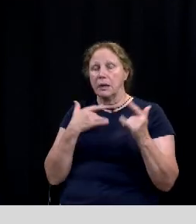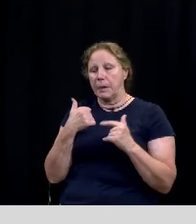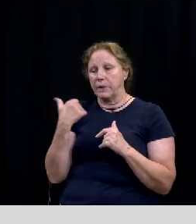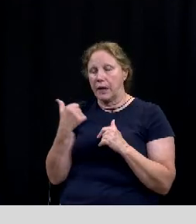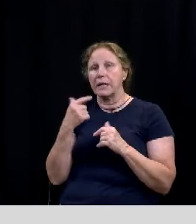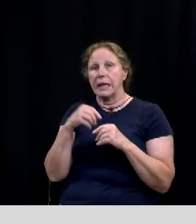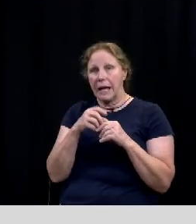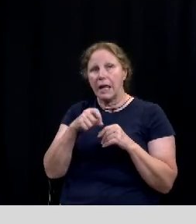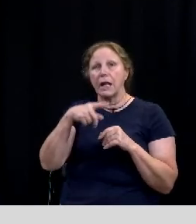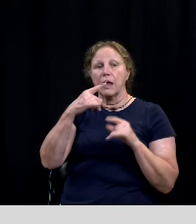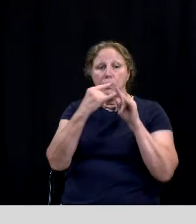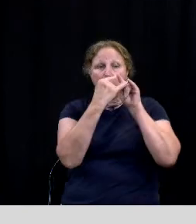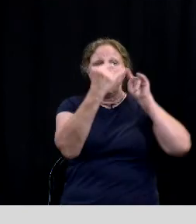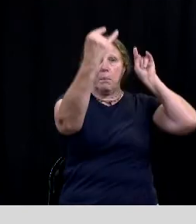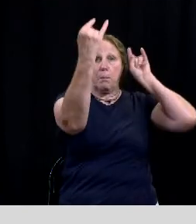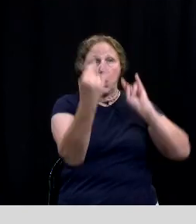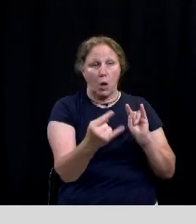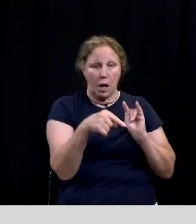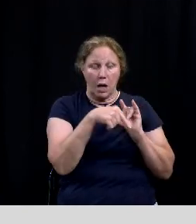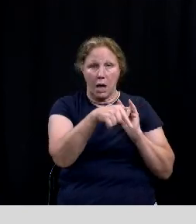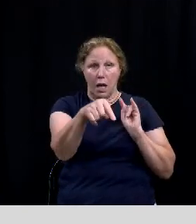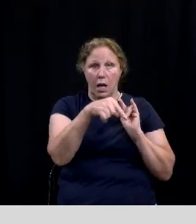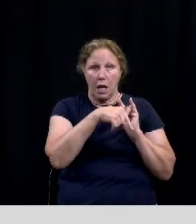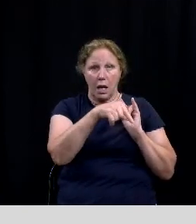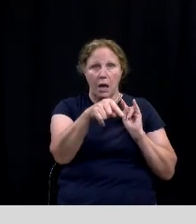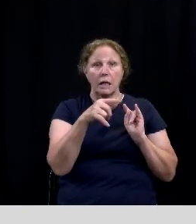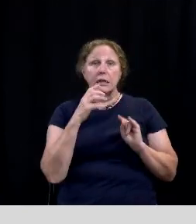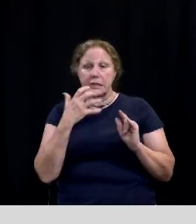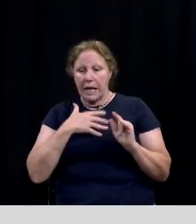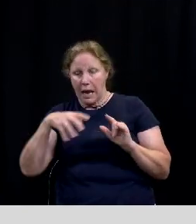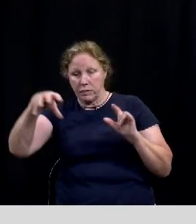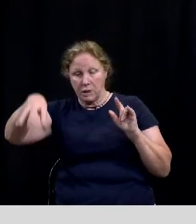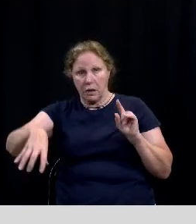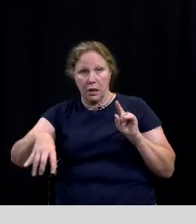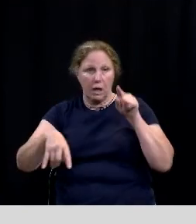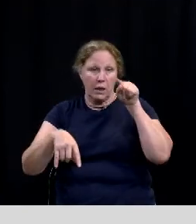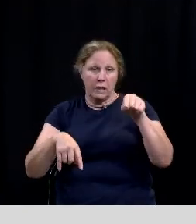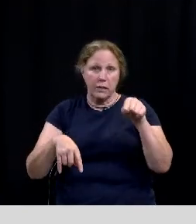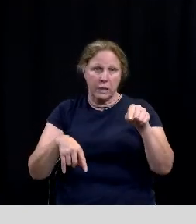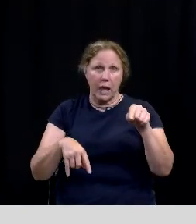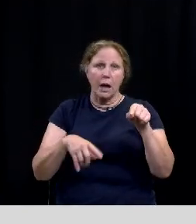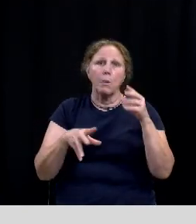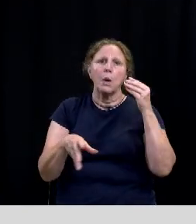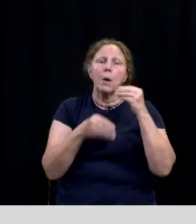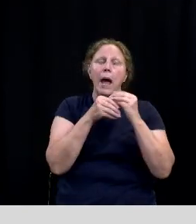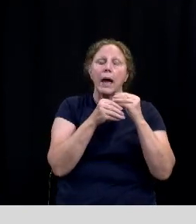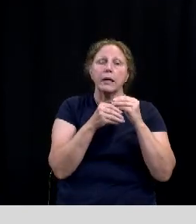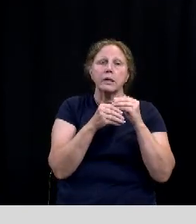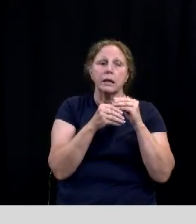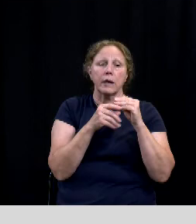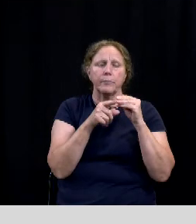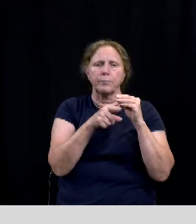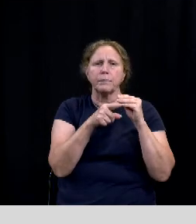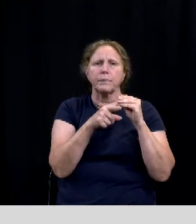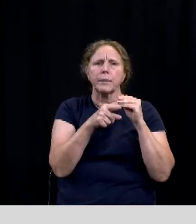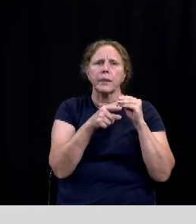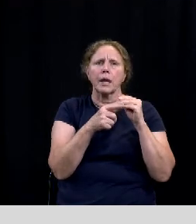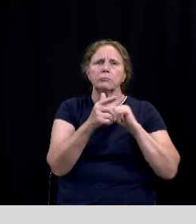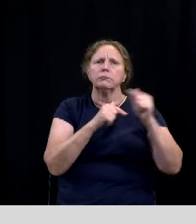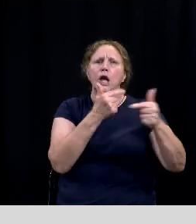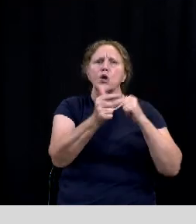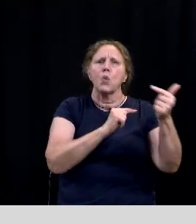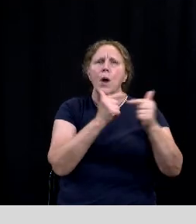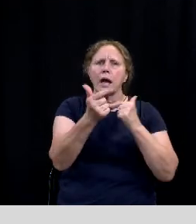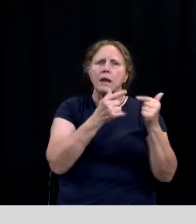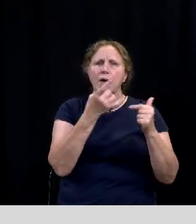in the pergola across from the santa house we're uh we're working on adding in this interactive responsive